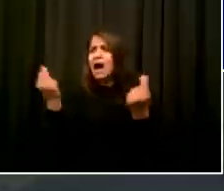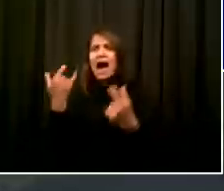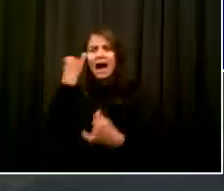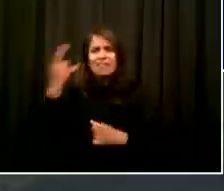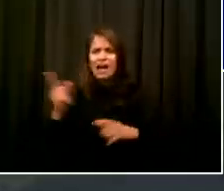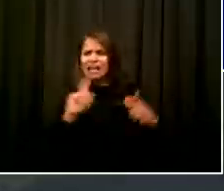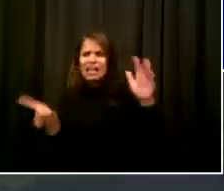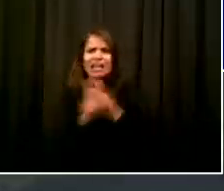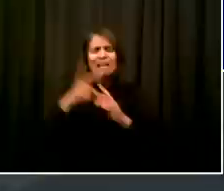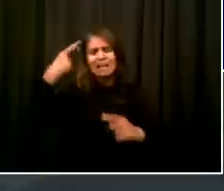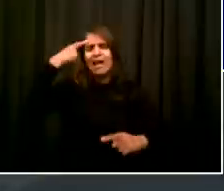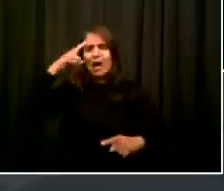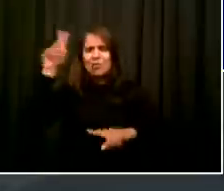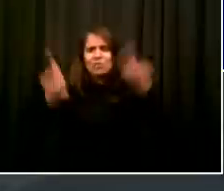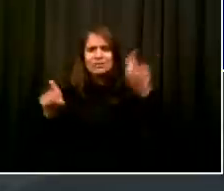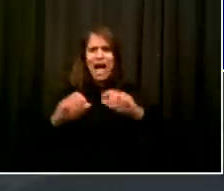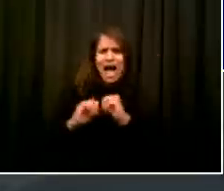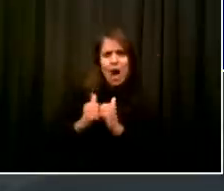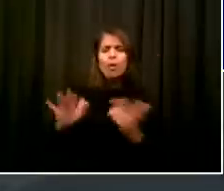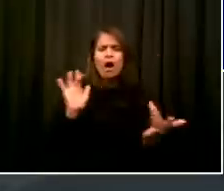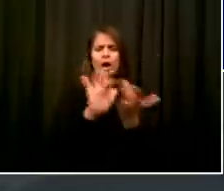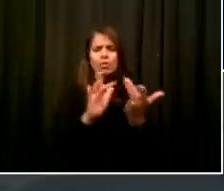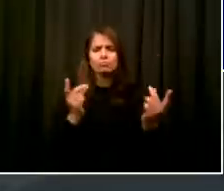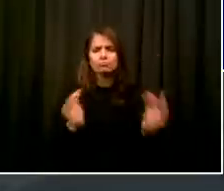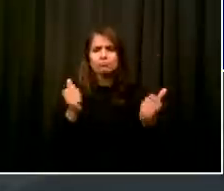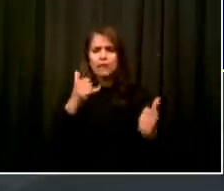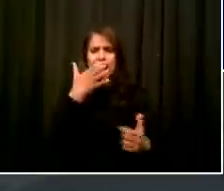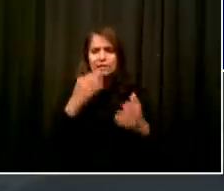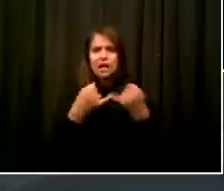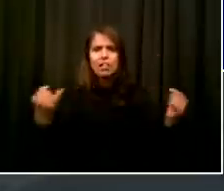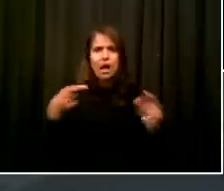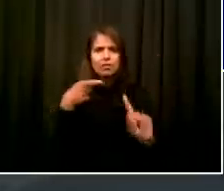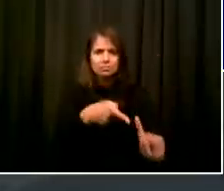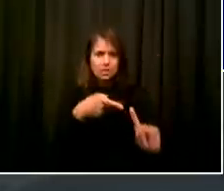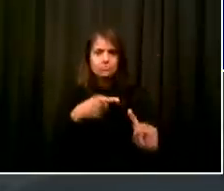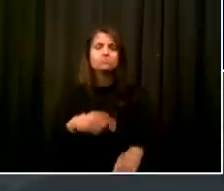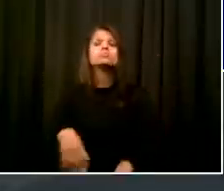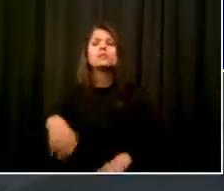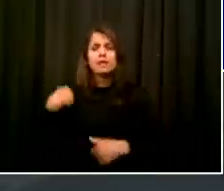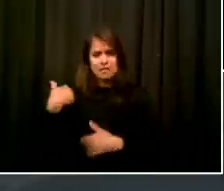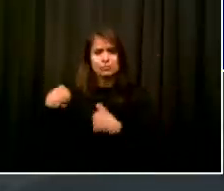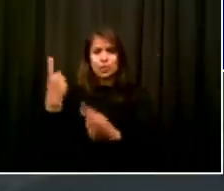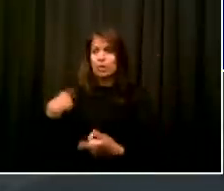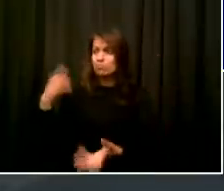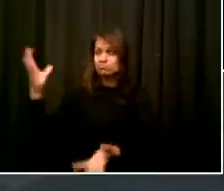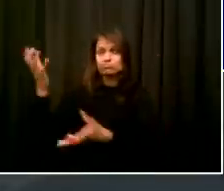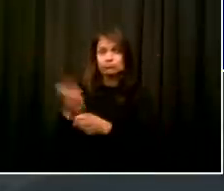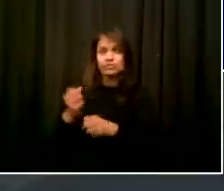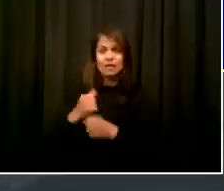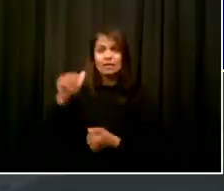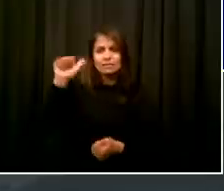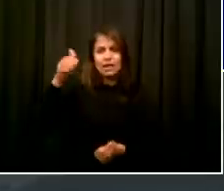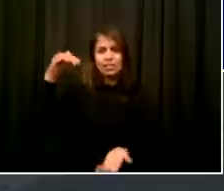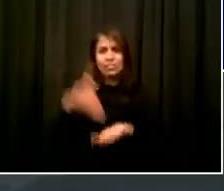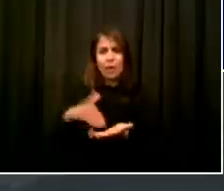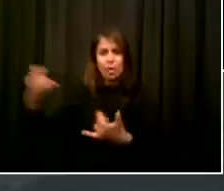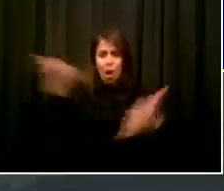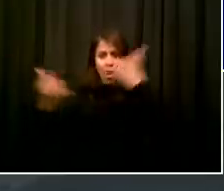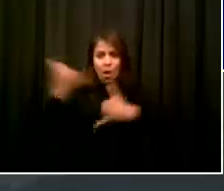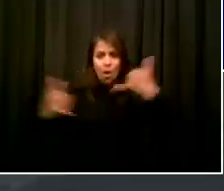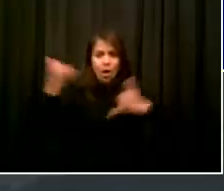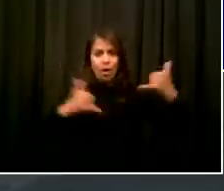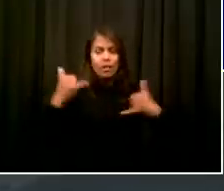,000 calls already to that hotline and we're able to help those businesses as they reopen. So the hotline once again is 888